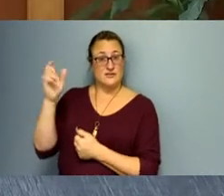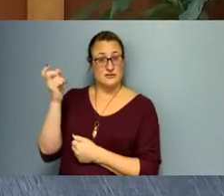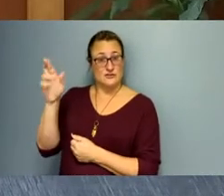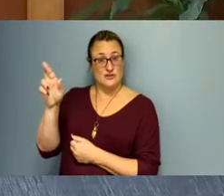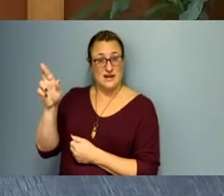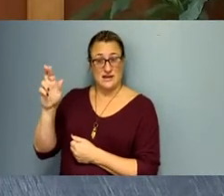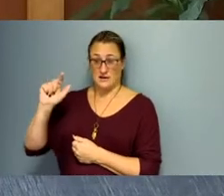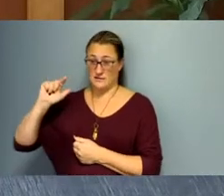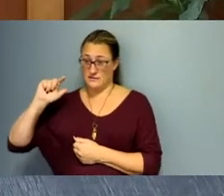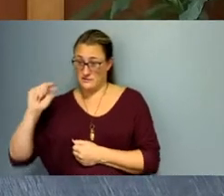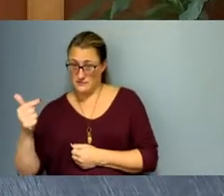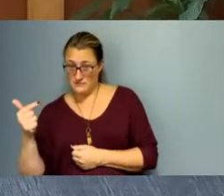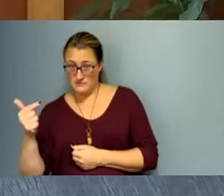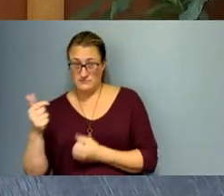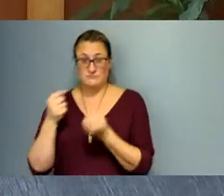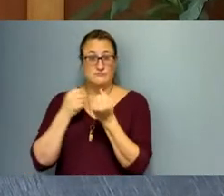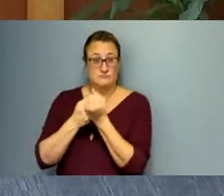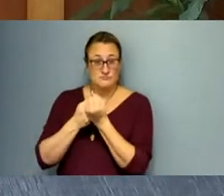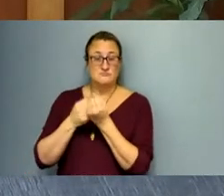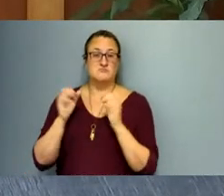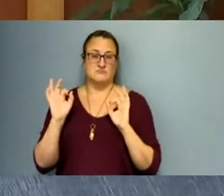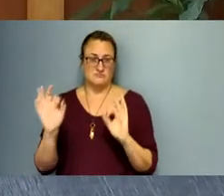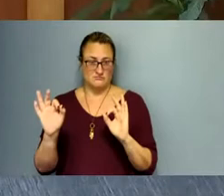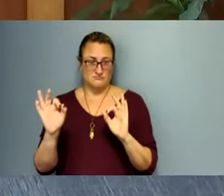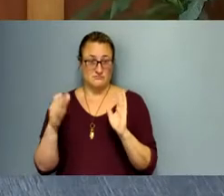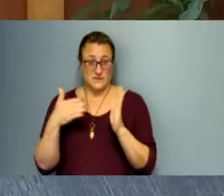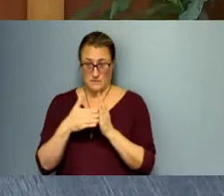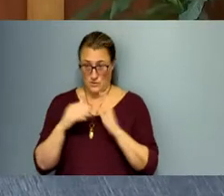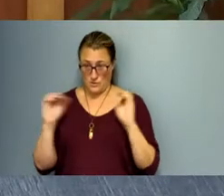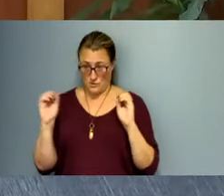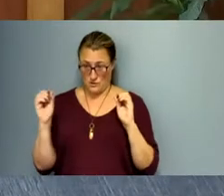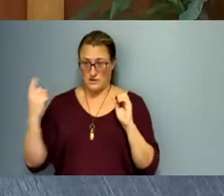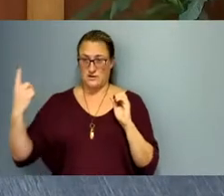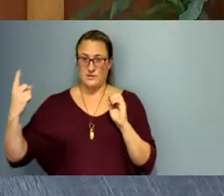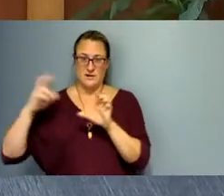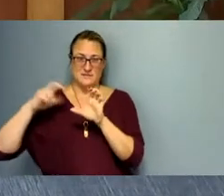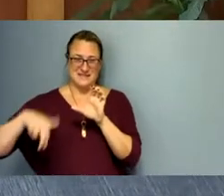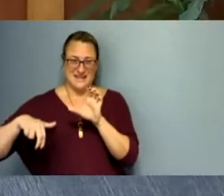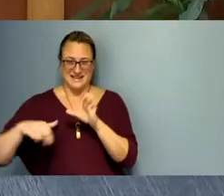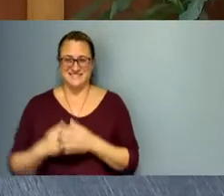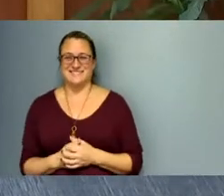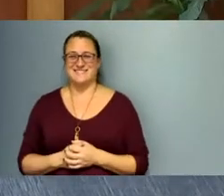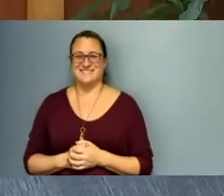that. All in favor? Aye. Opposed? Abstain. Okay.